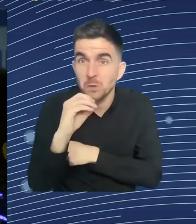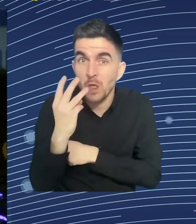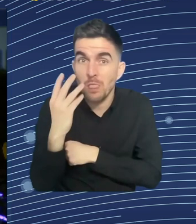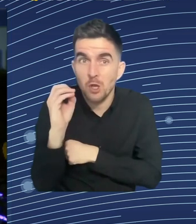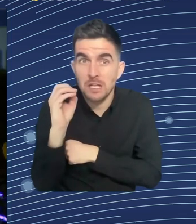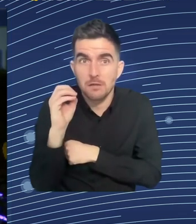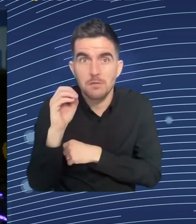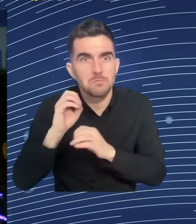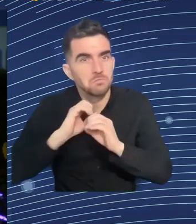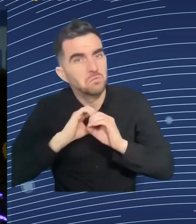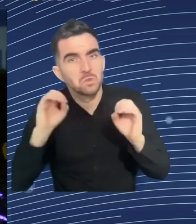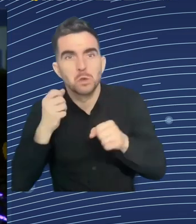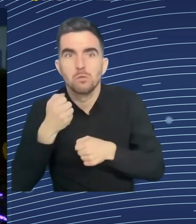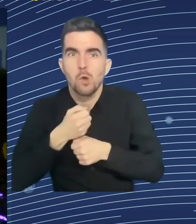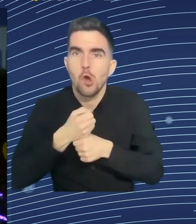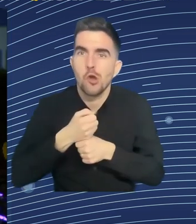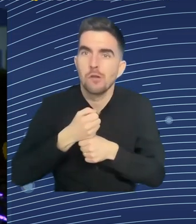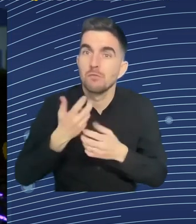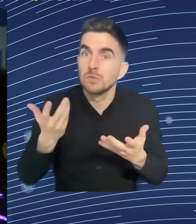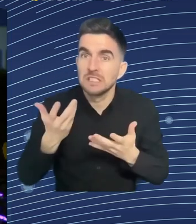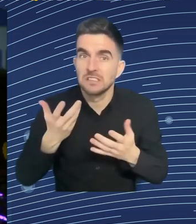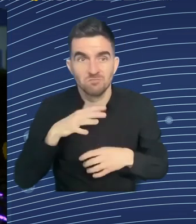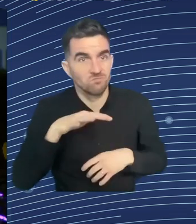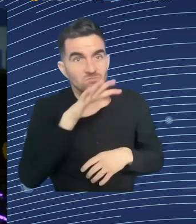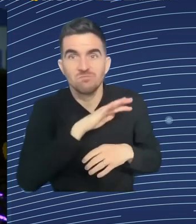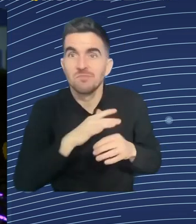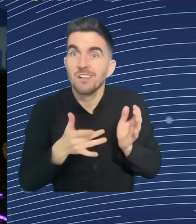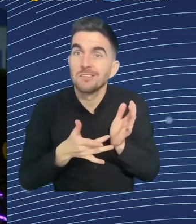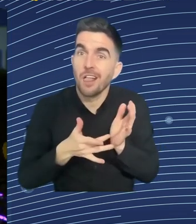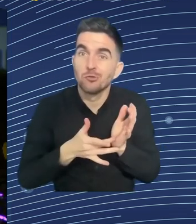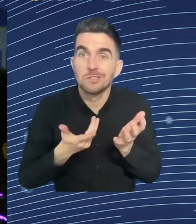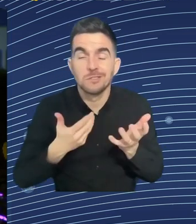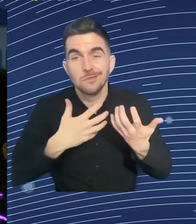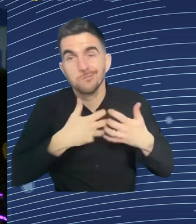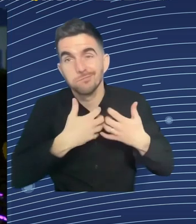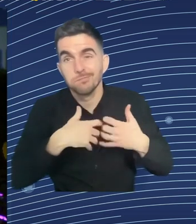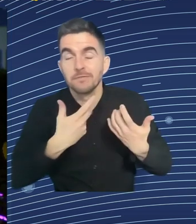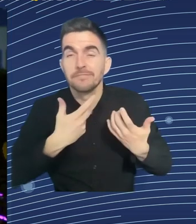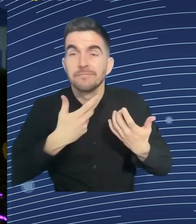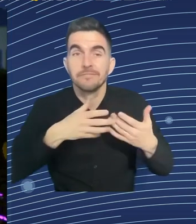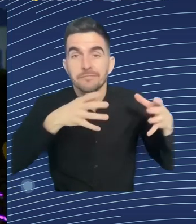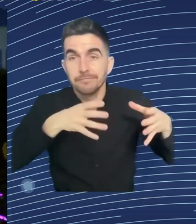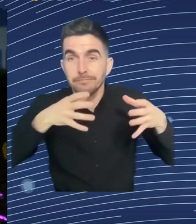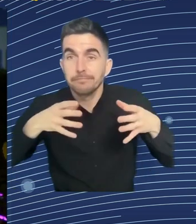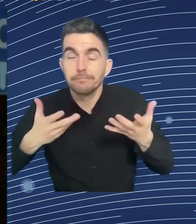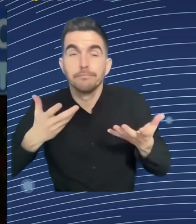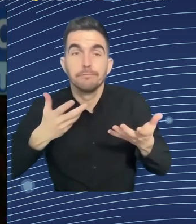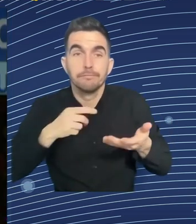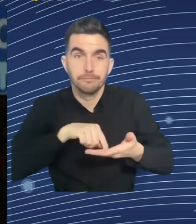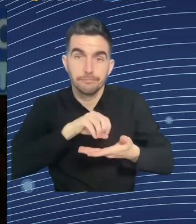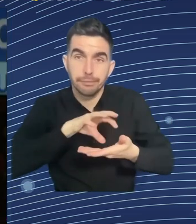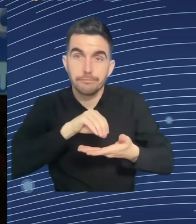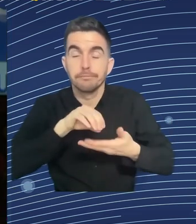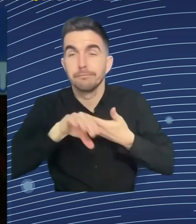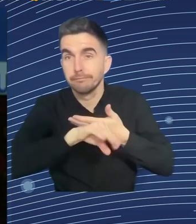labor and manufacturing. Now, was he right? Well, he was right if the whole economy was made up of manufacturing. know, manufacturing